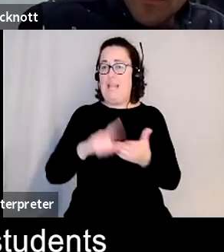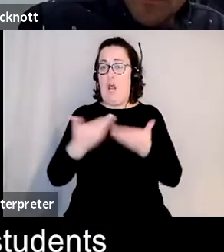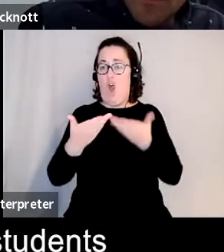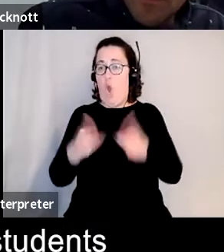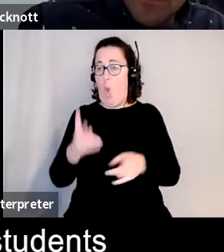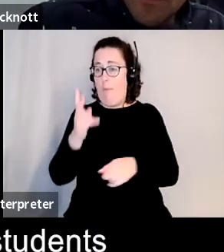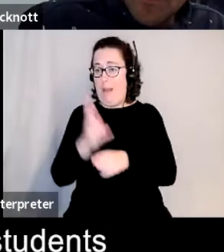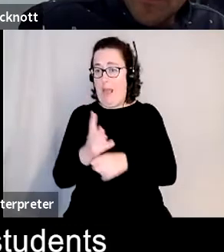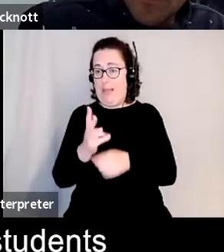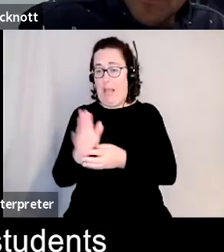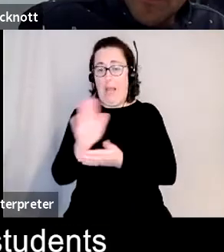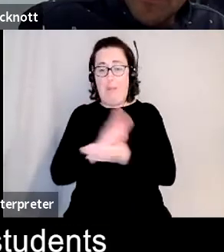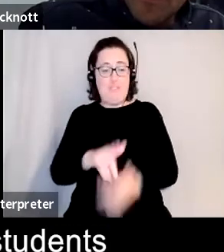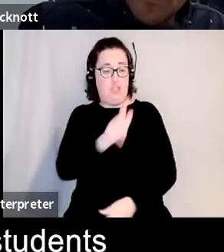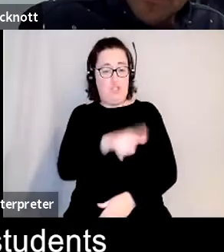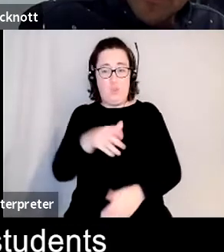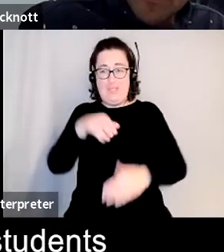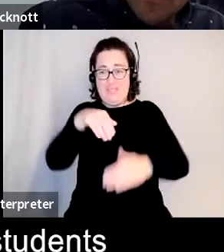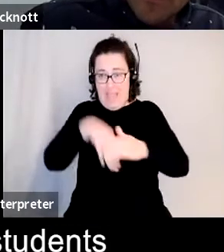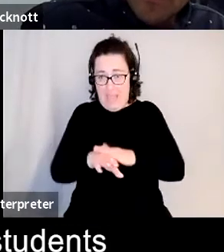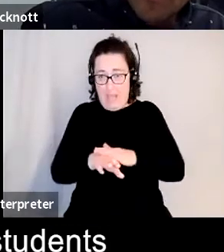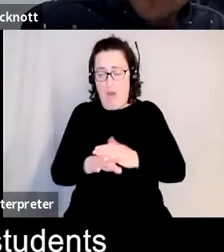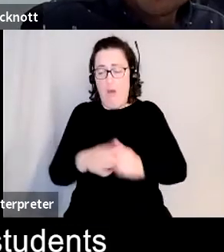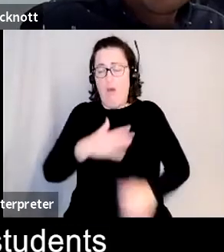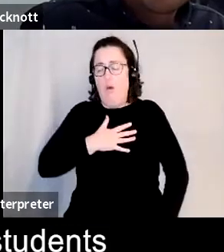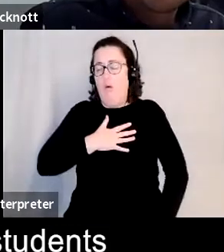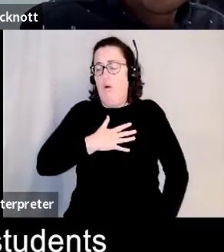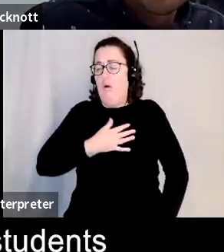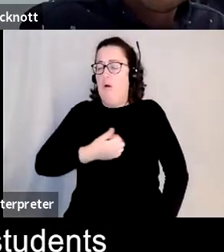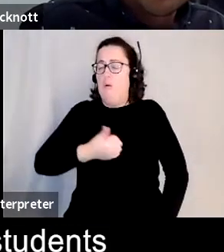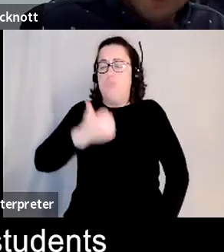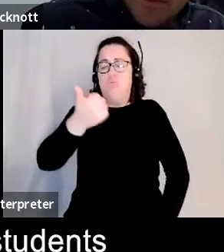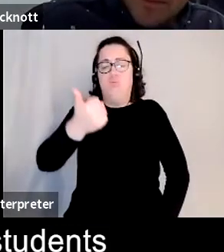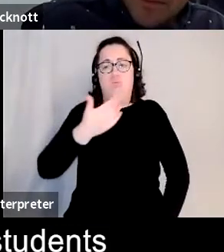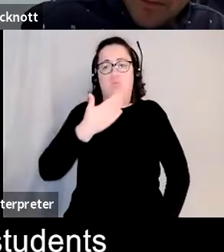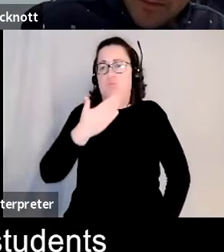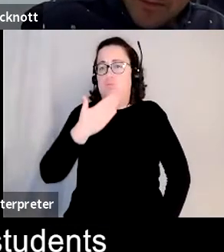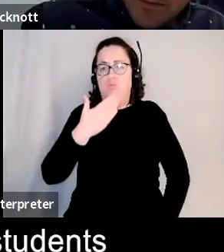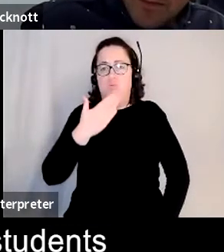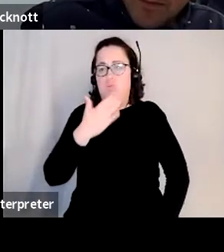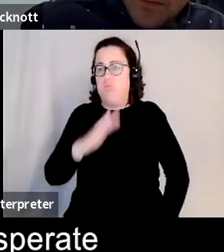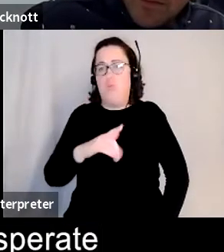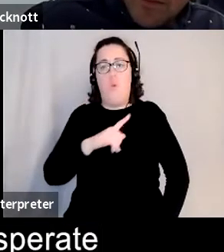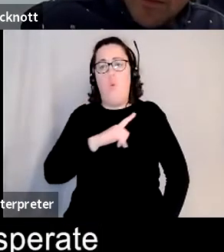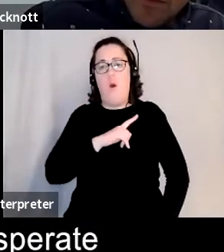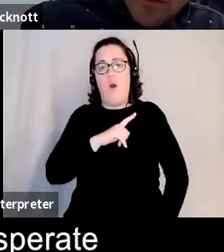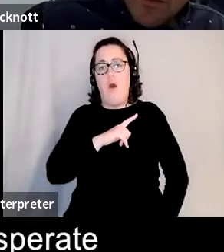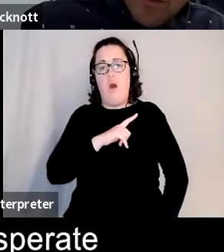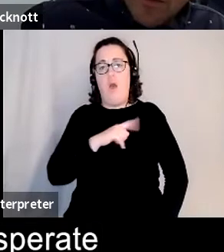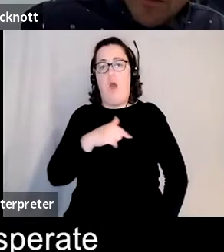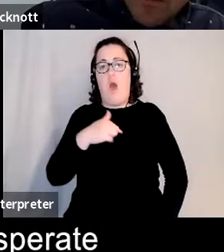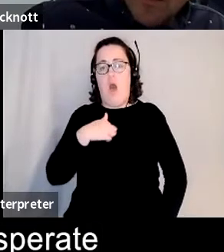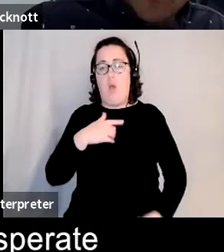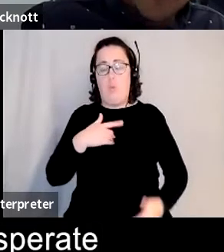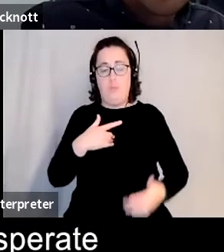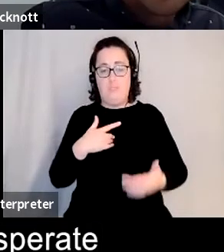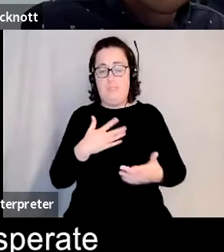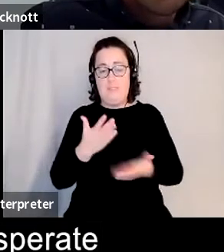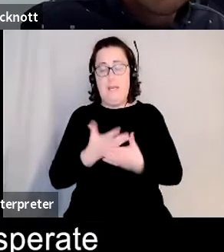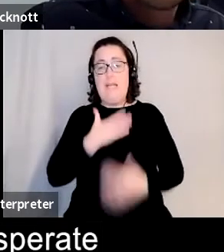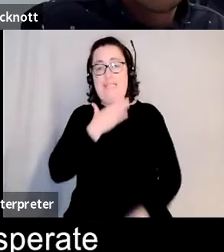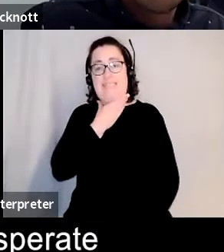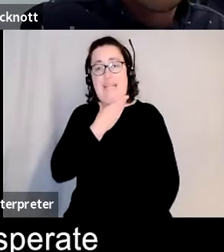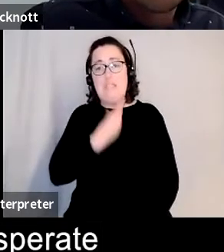again to allow students in has been fantastic because i was getting to the point where i was desperate for that